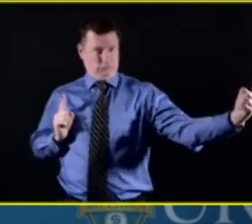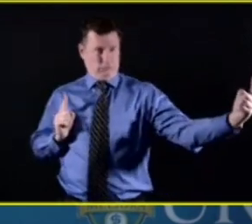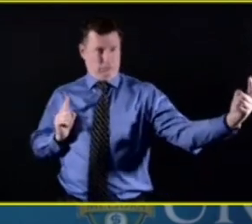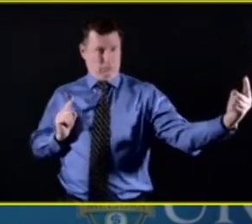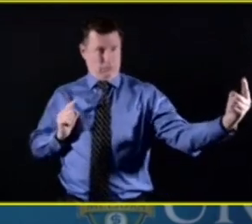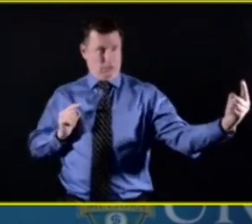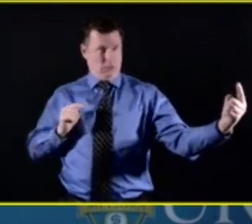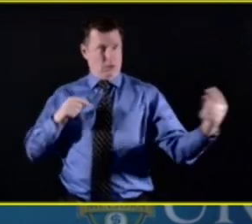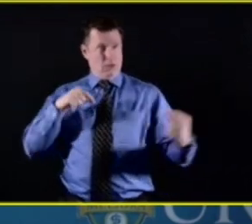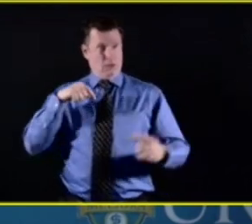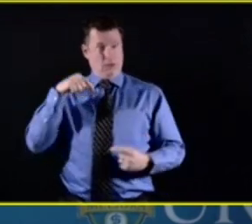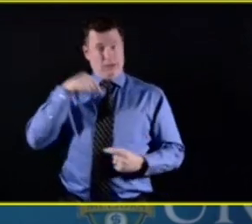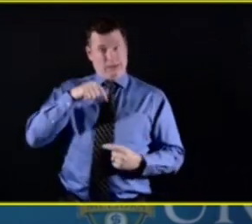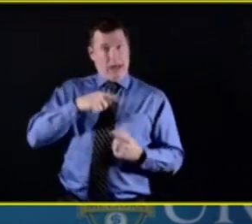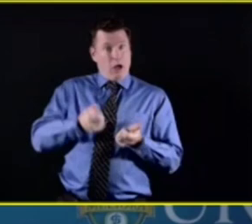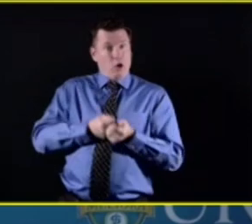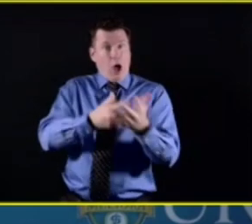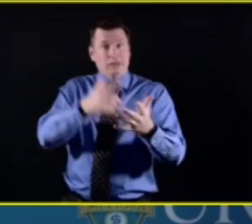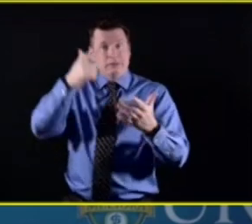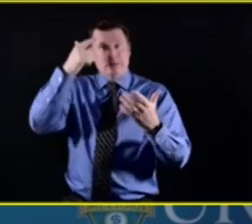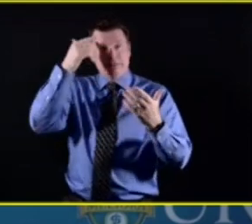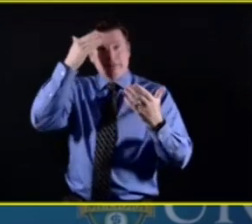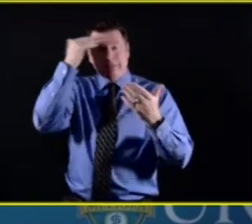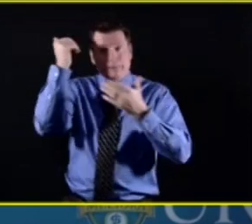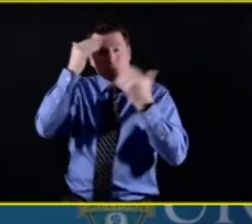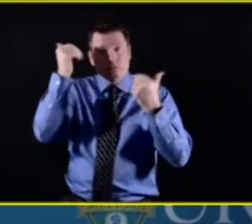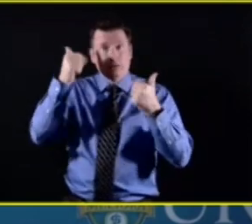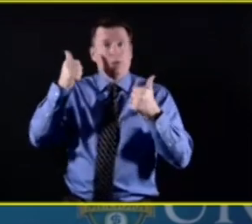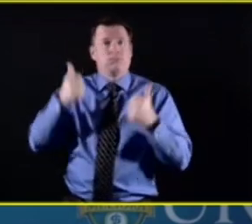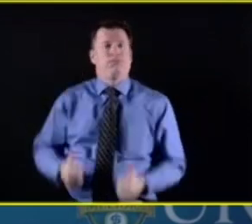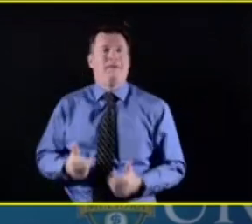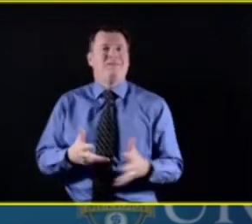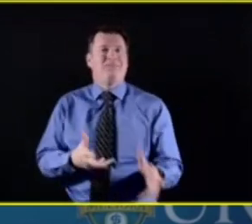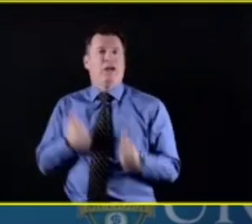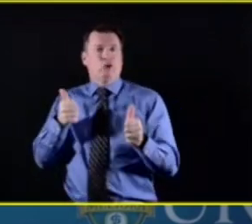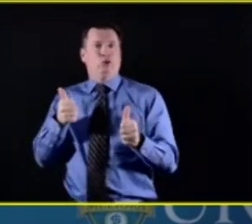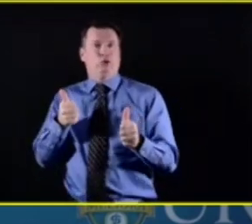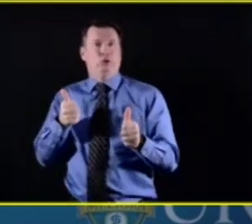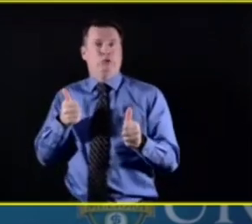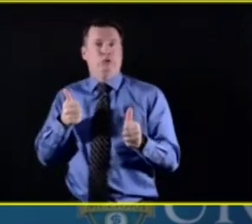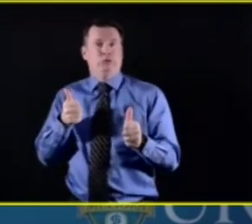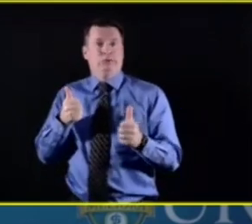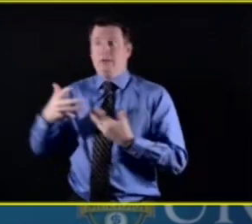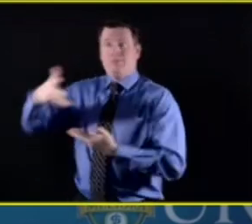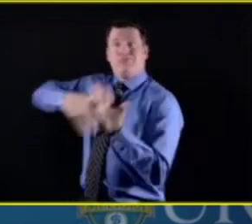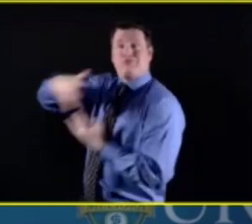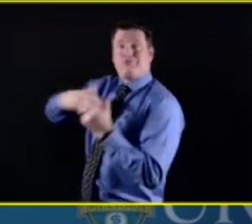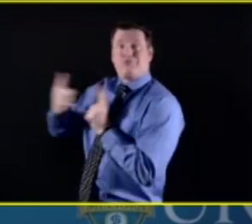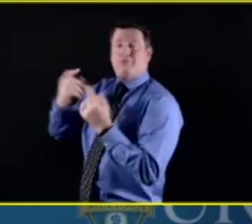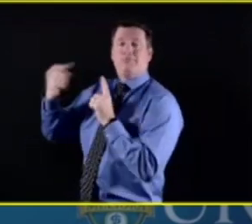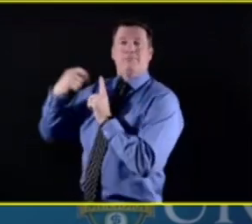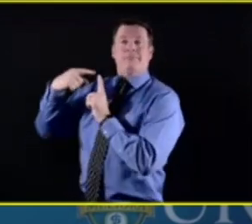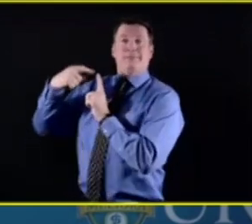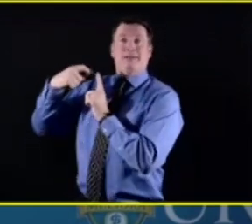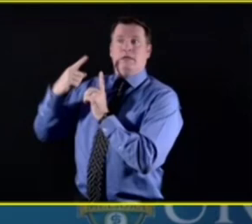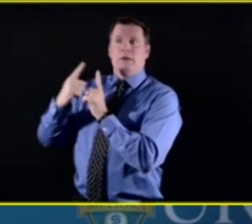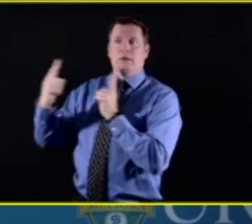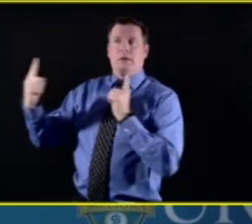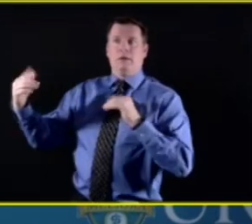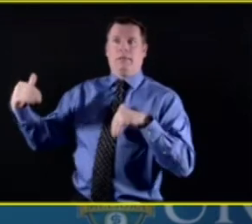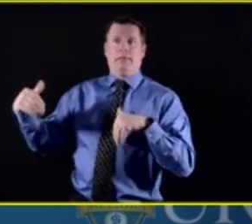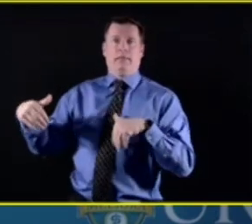That's a great question. And it is clear that when an individual